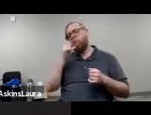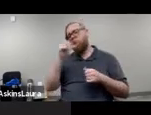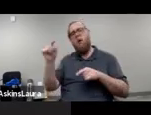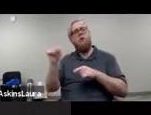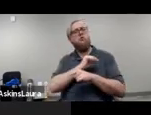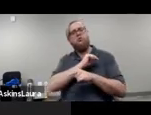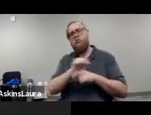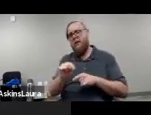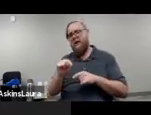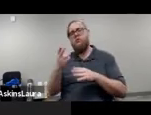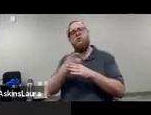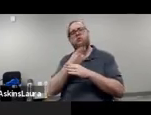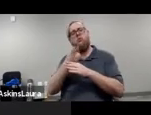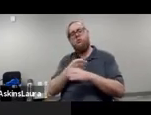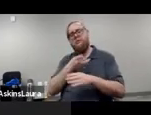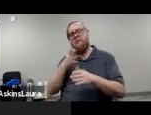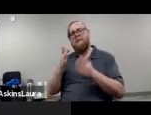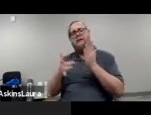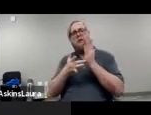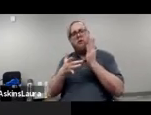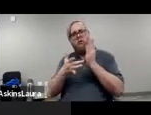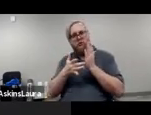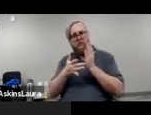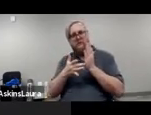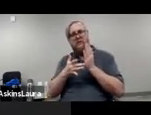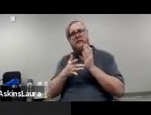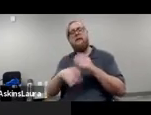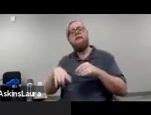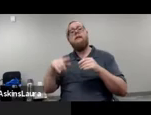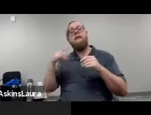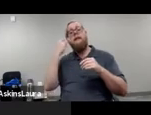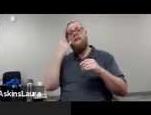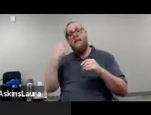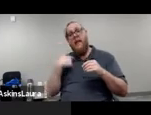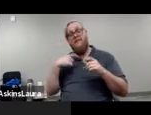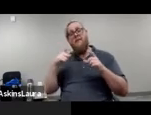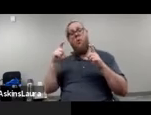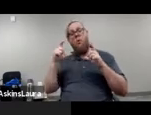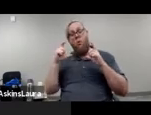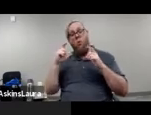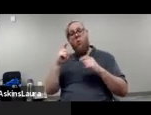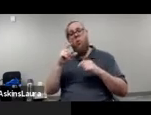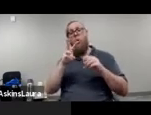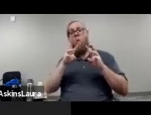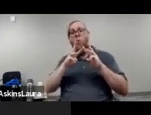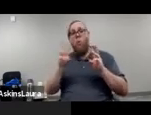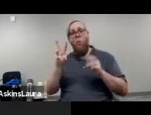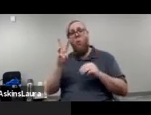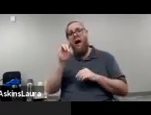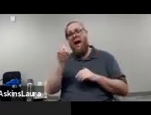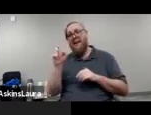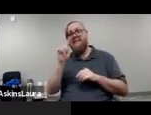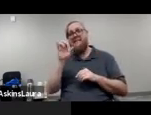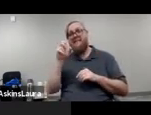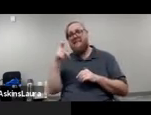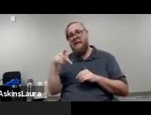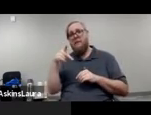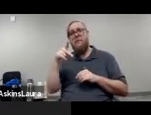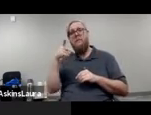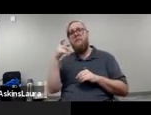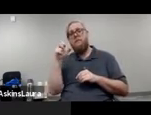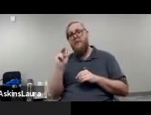after they lose it. But, if they have a wide-tipped print pen, known as a Bravo pen in many circles,